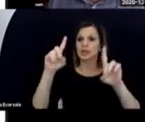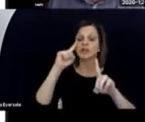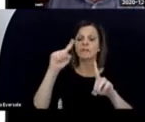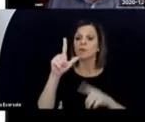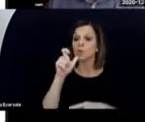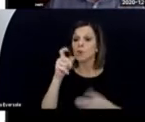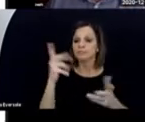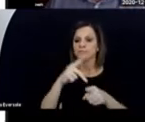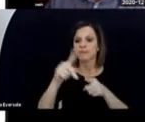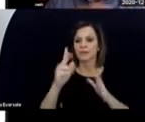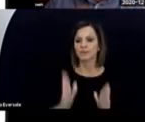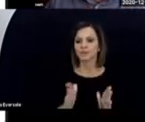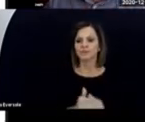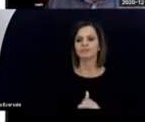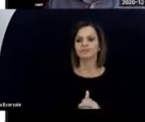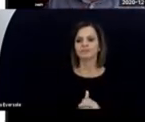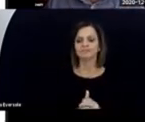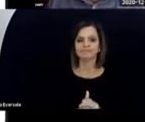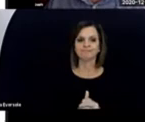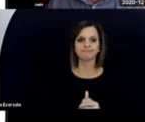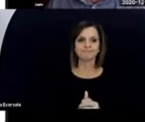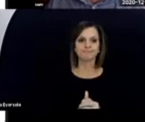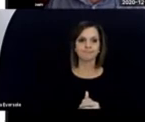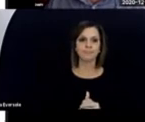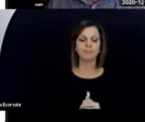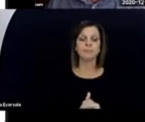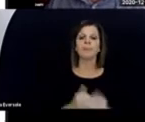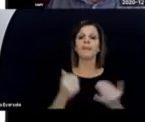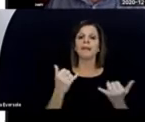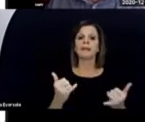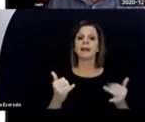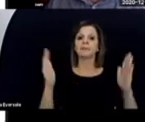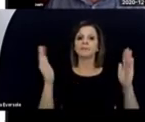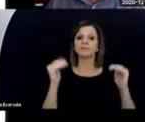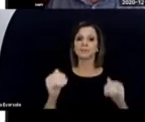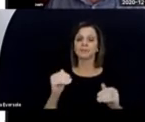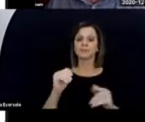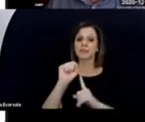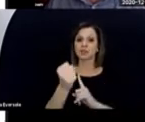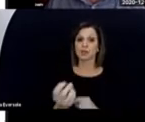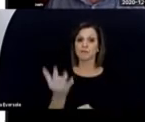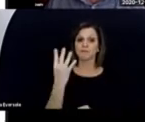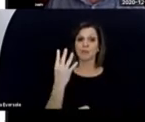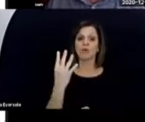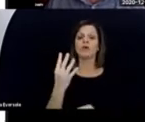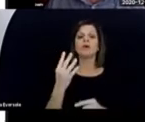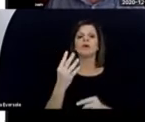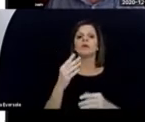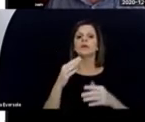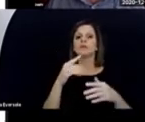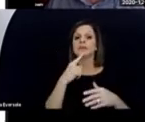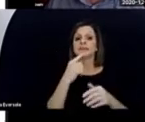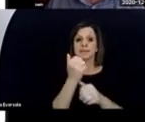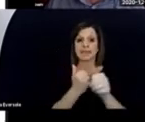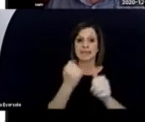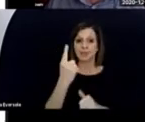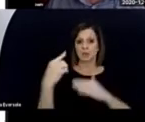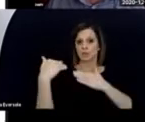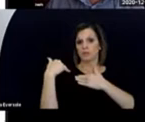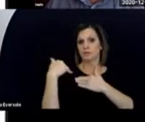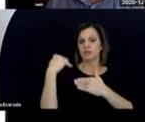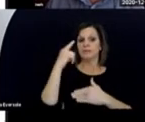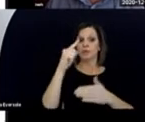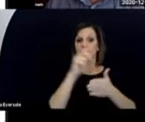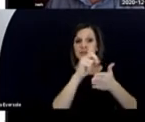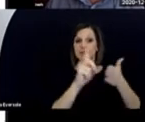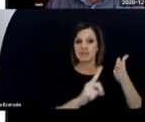And Proposition four leads from that, that anyone responsible for designing and delivering a child's educational program